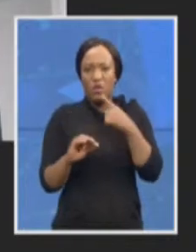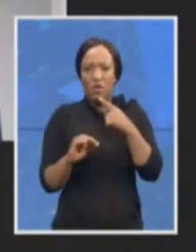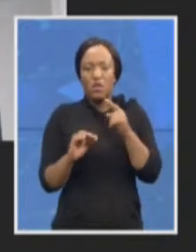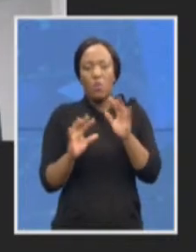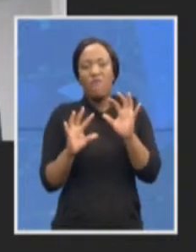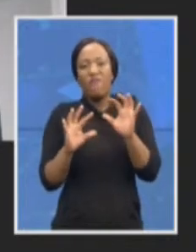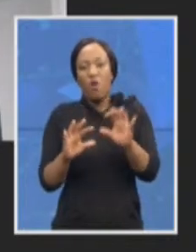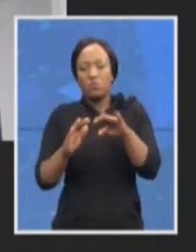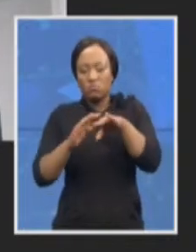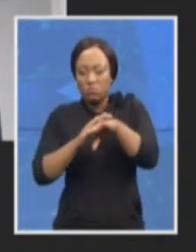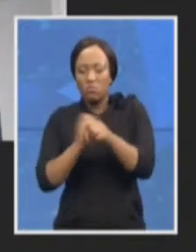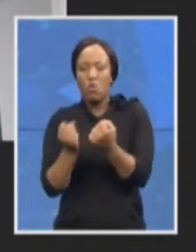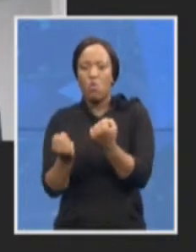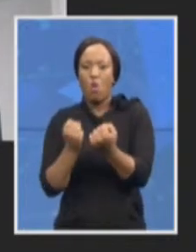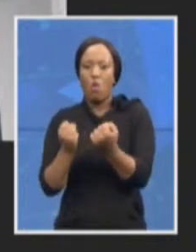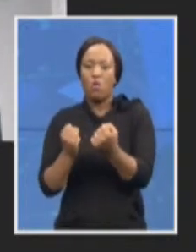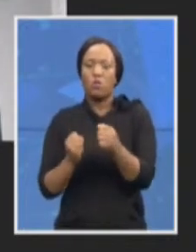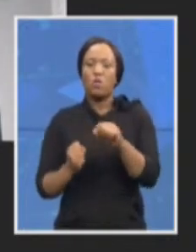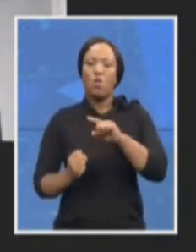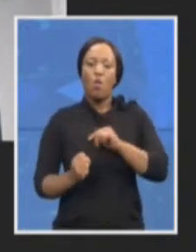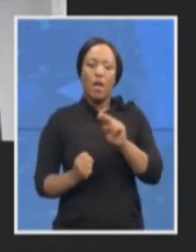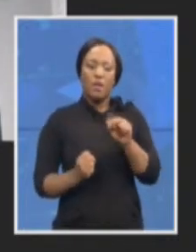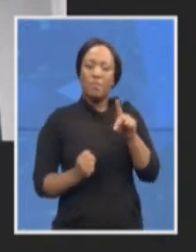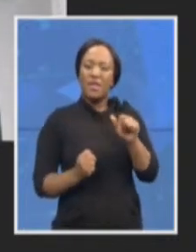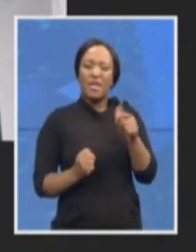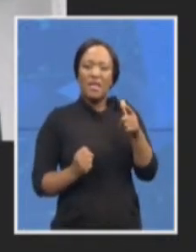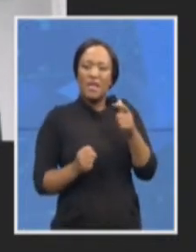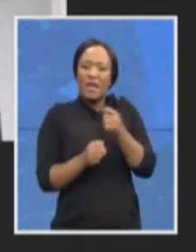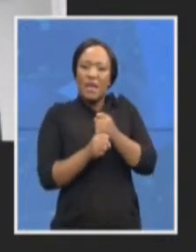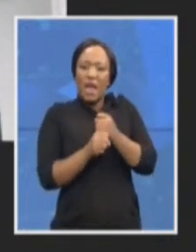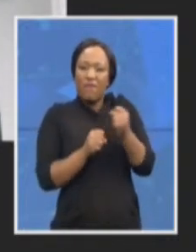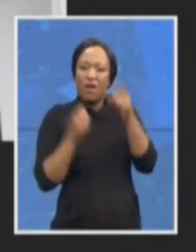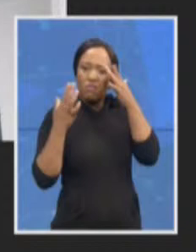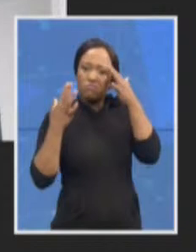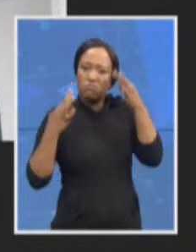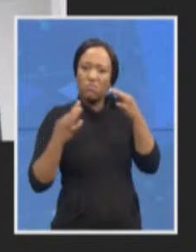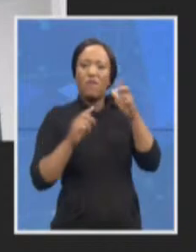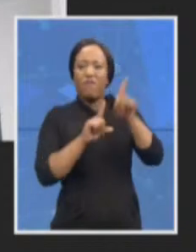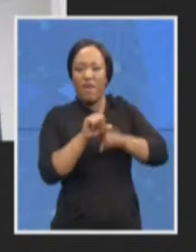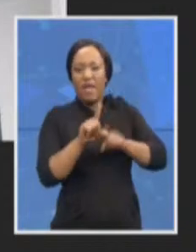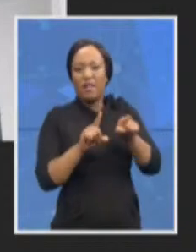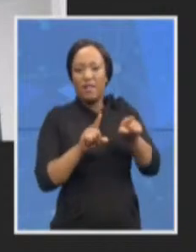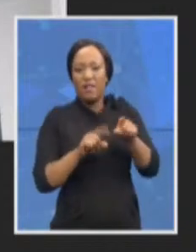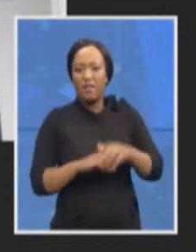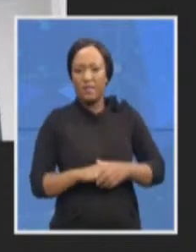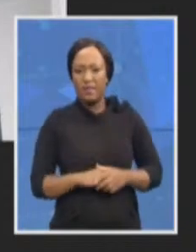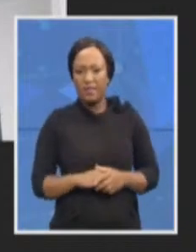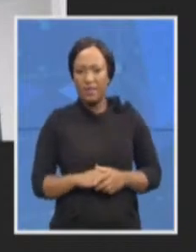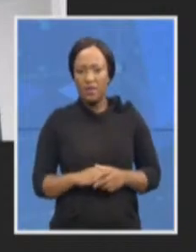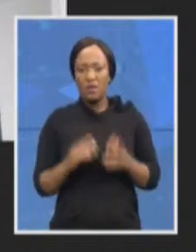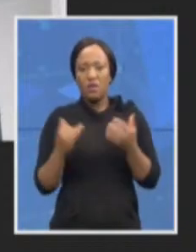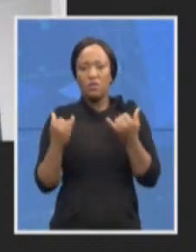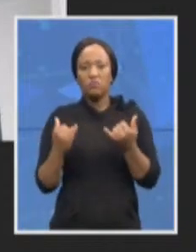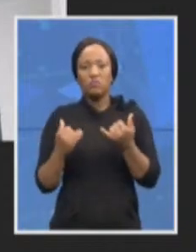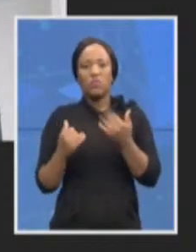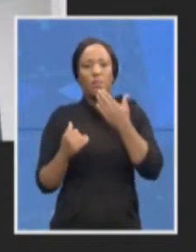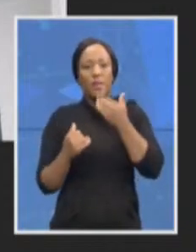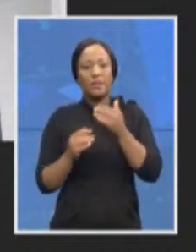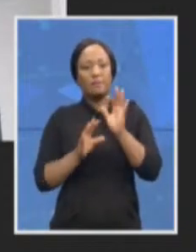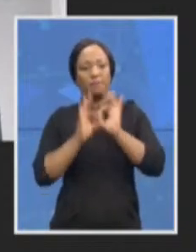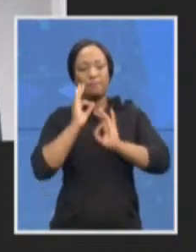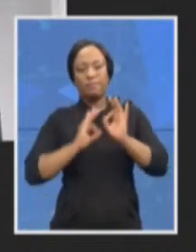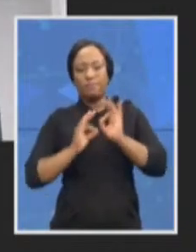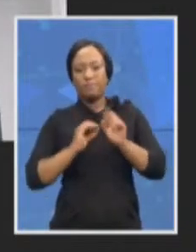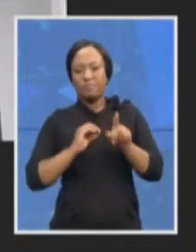failure to make a decision can you take us into your confidence as to why you